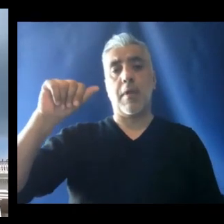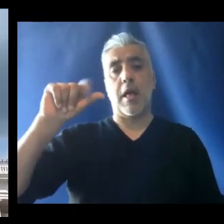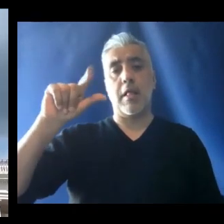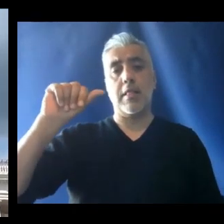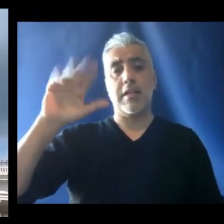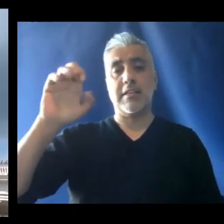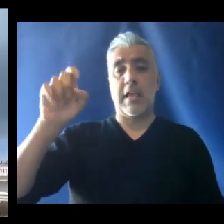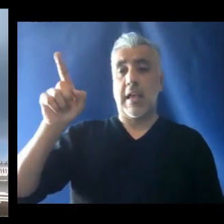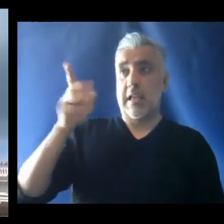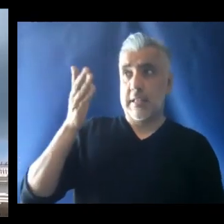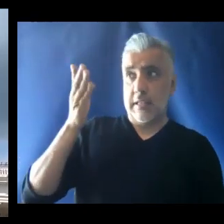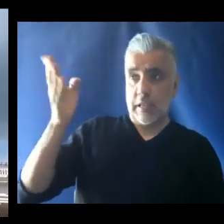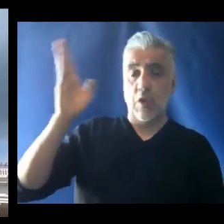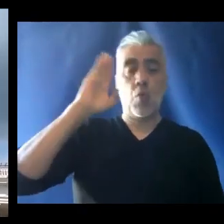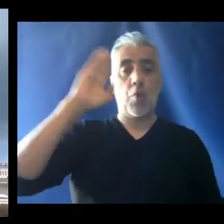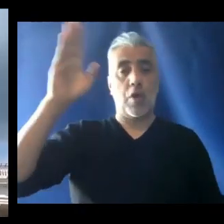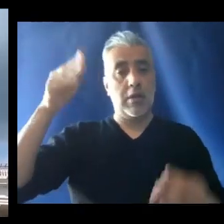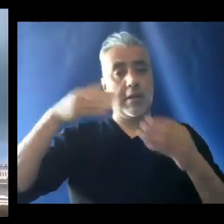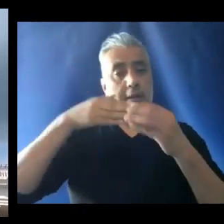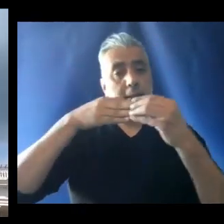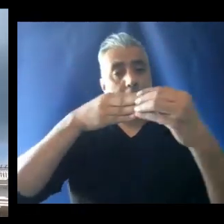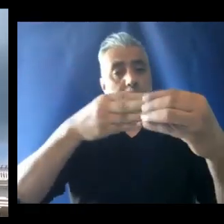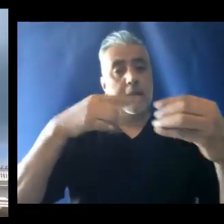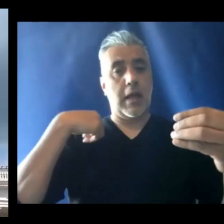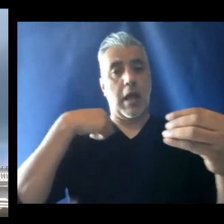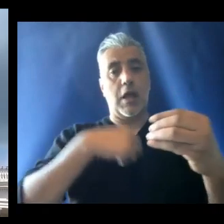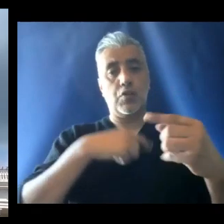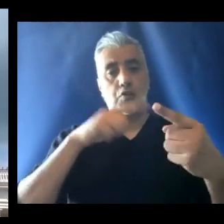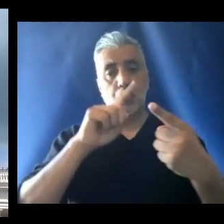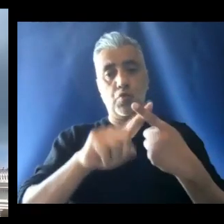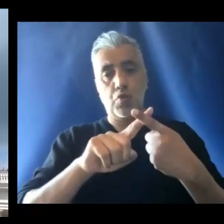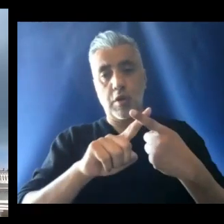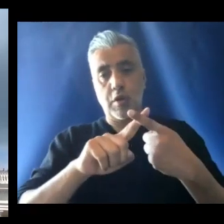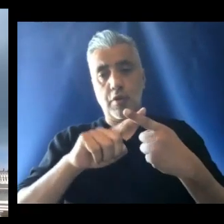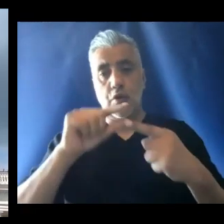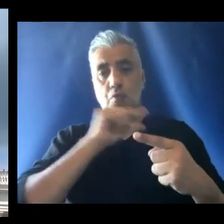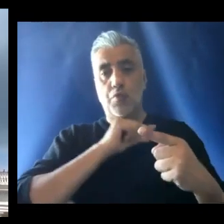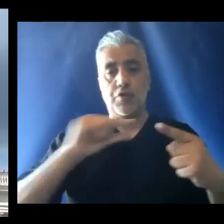he will lead us into the Regina Cheli.